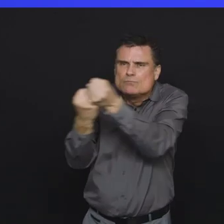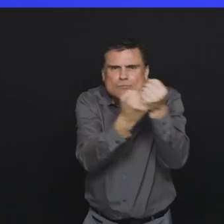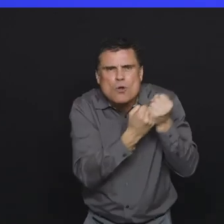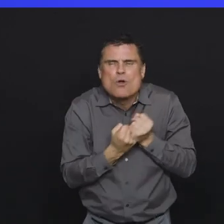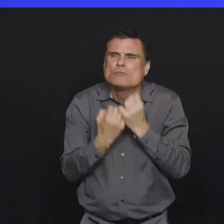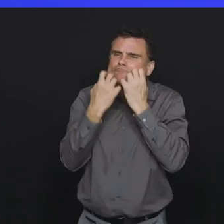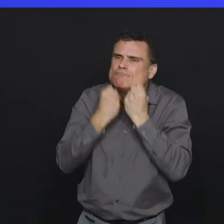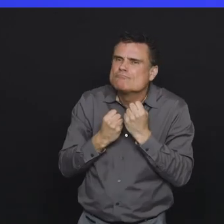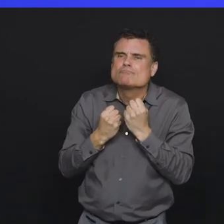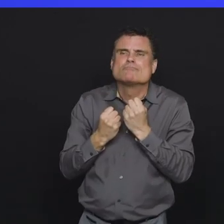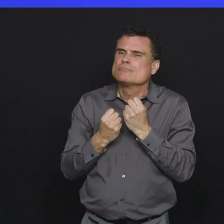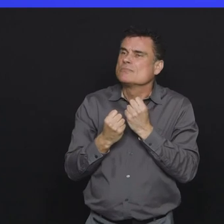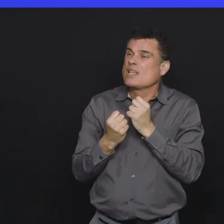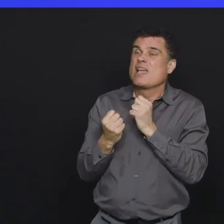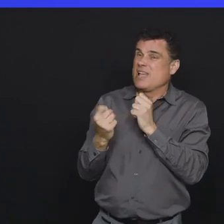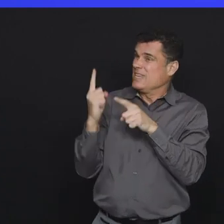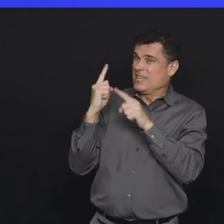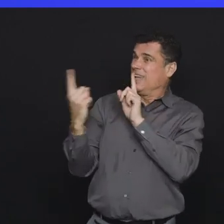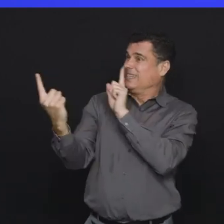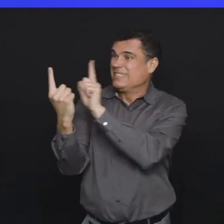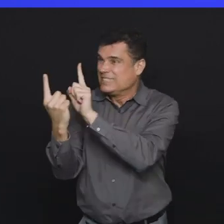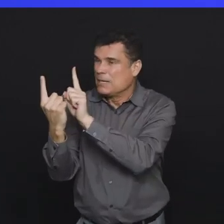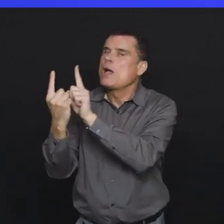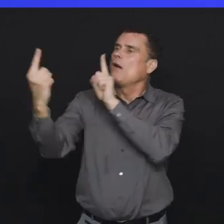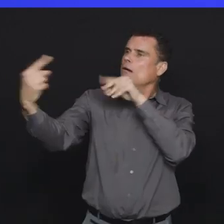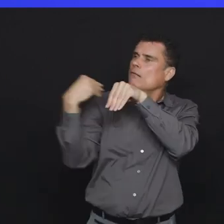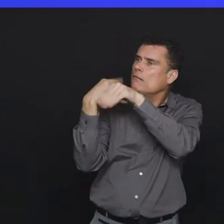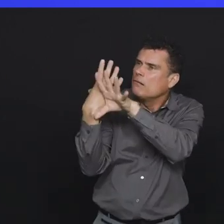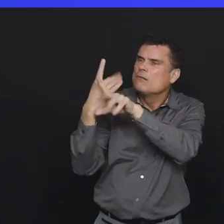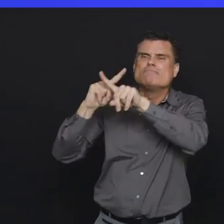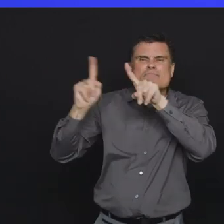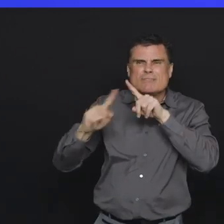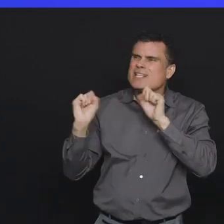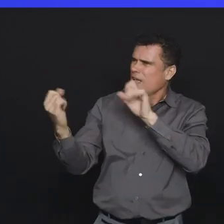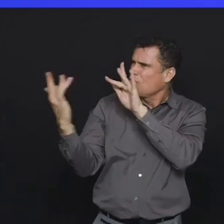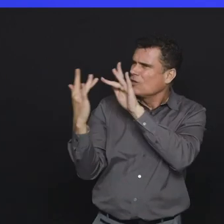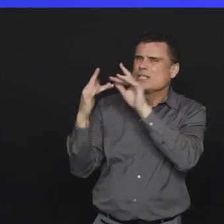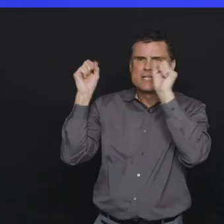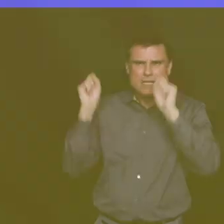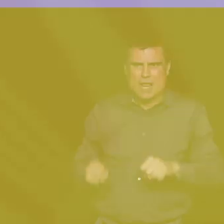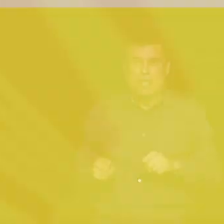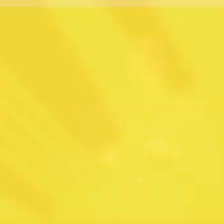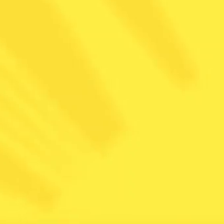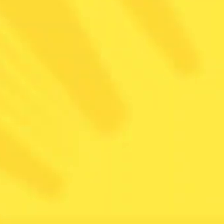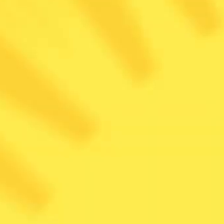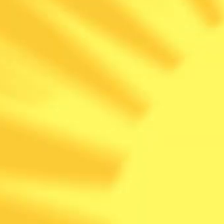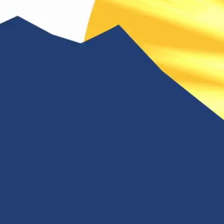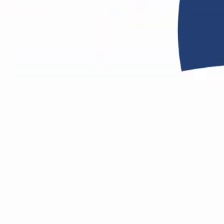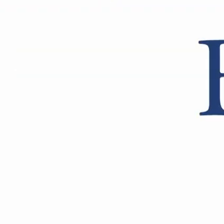connected even though we are physically distant. And we'll be happy to take your questions now.